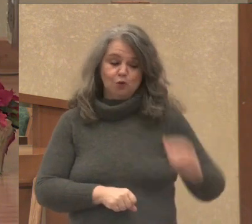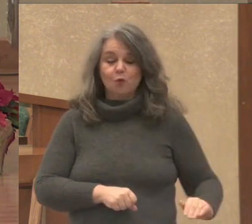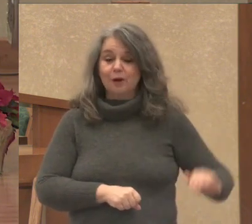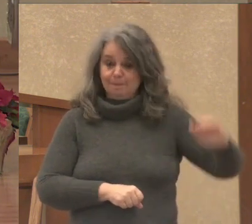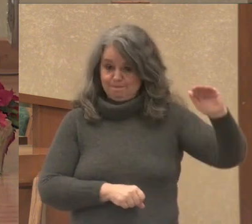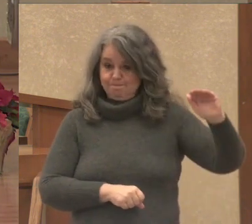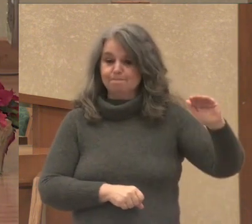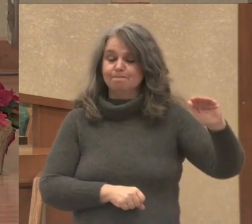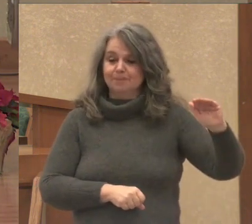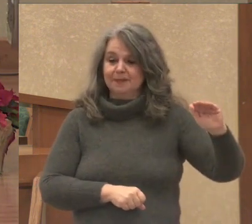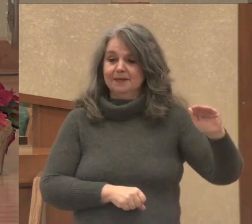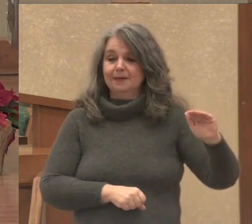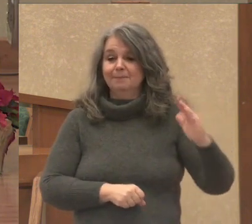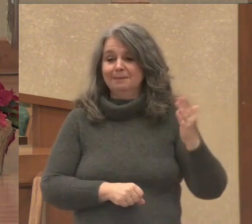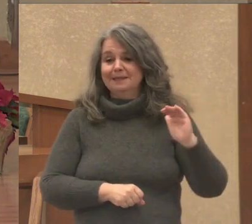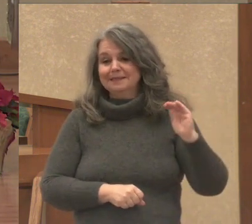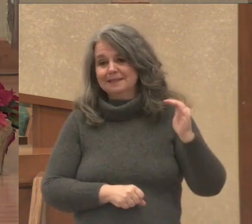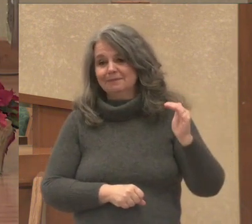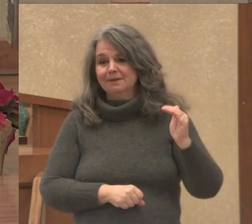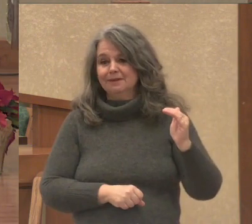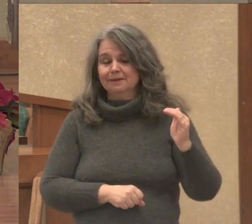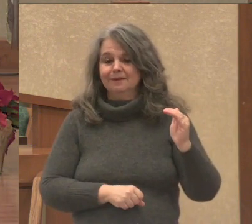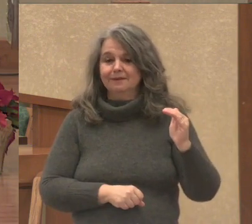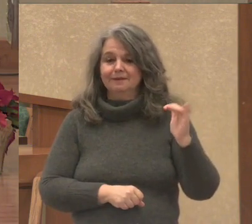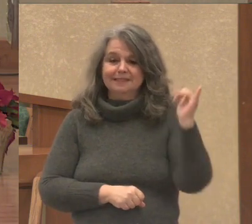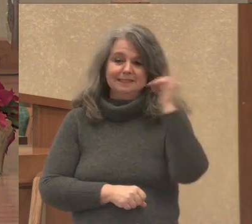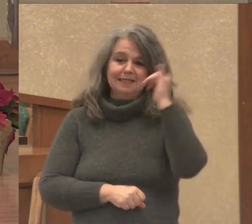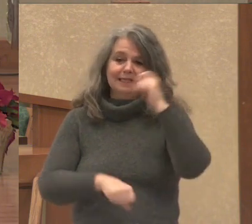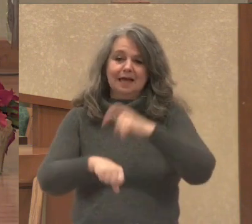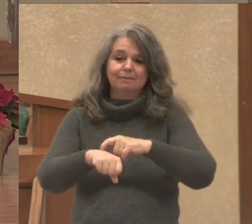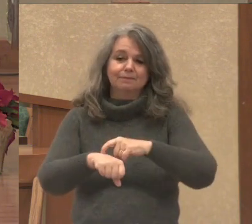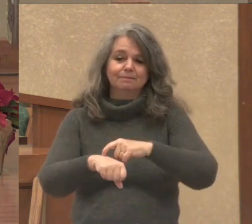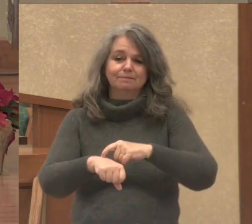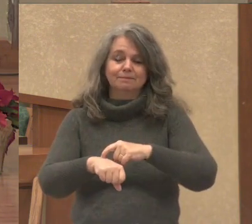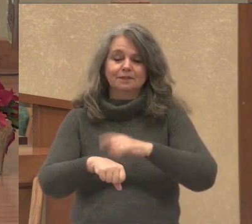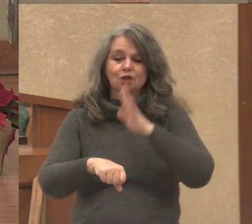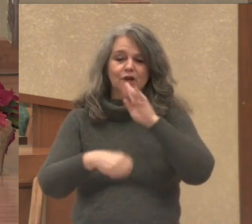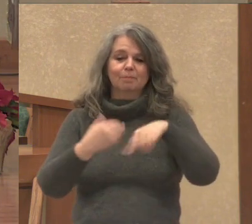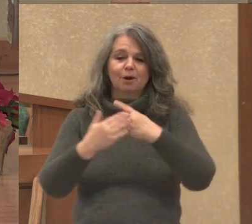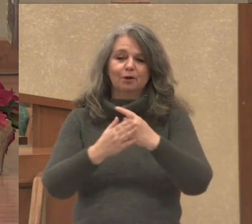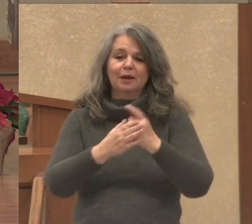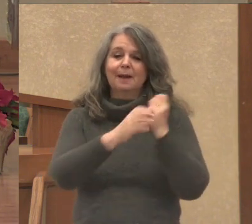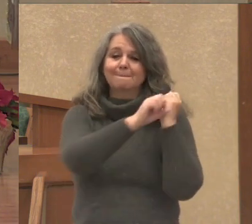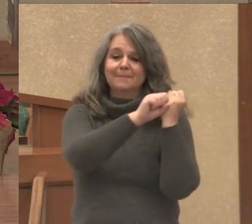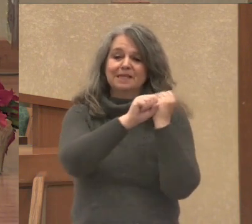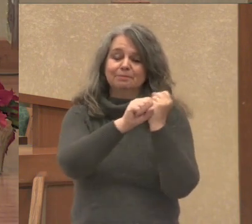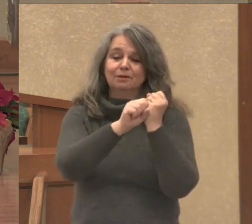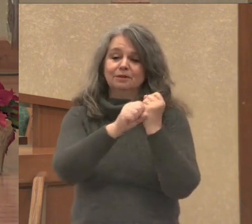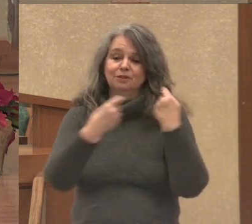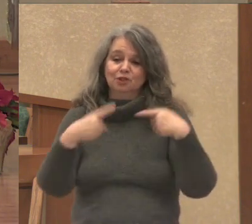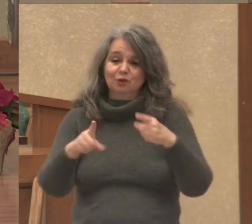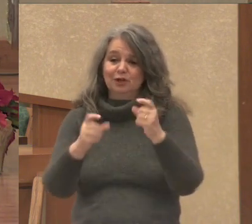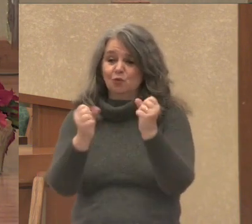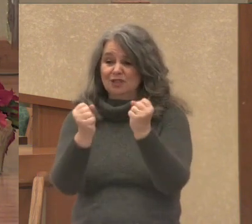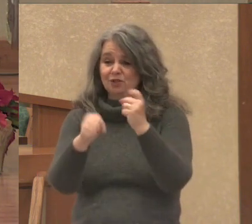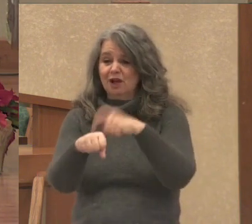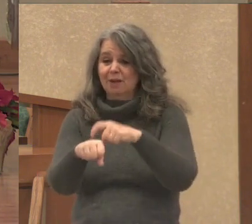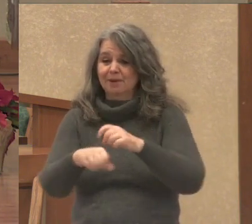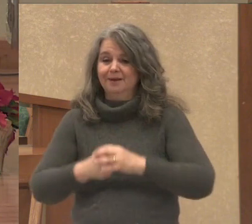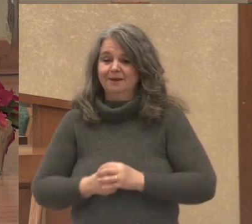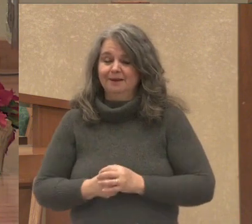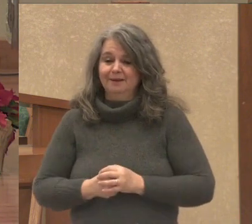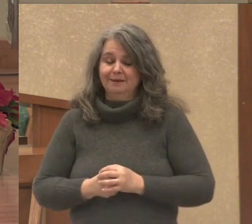Now this may seem like a rather foolish time to talk about baseball right here in the middle of winter. It's about